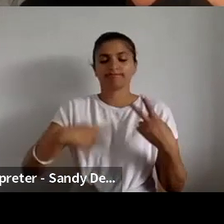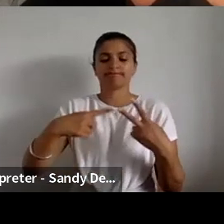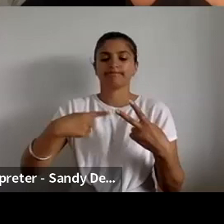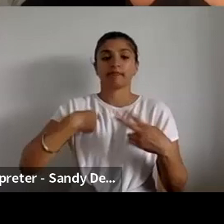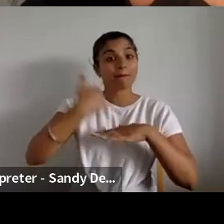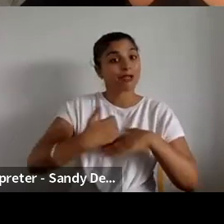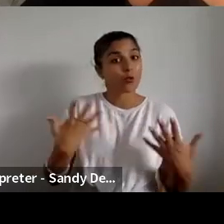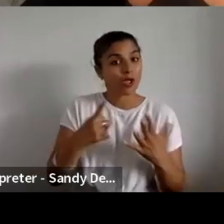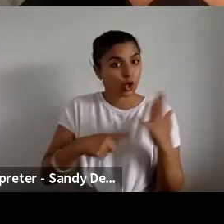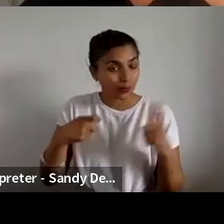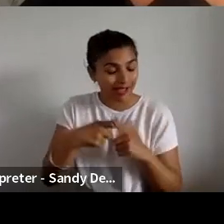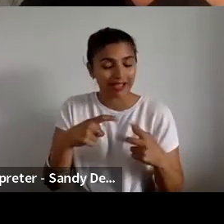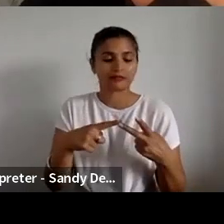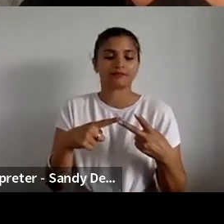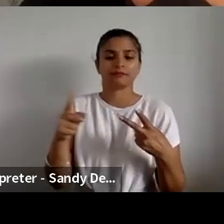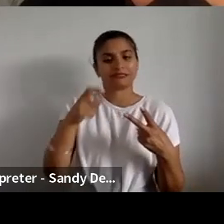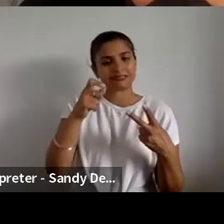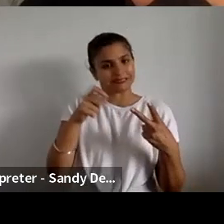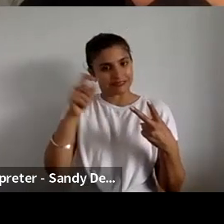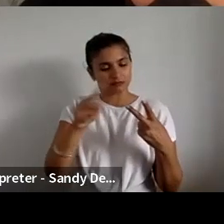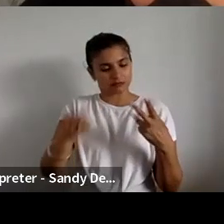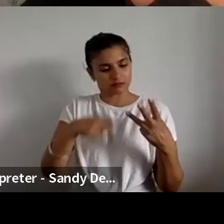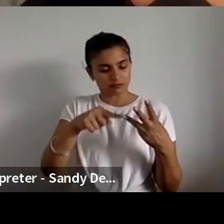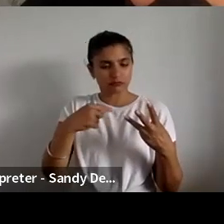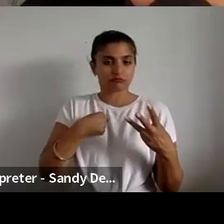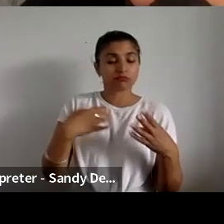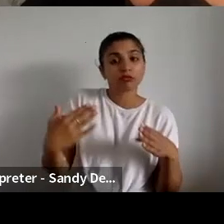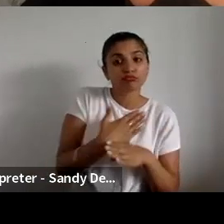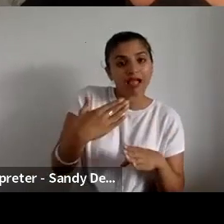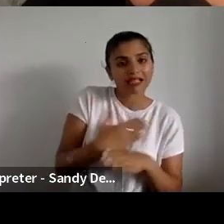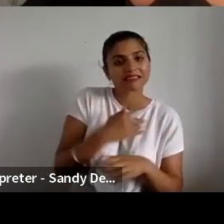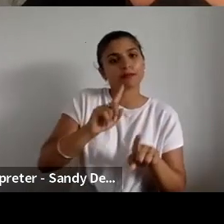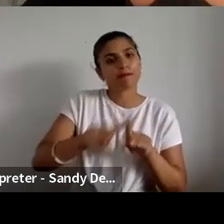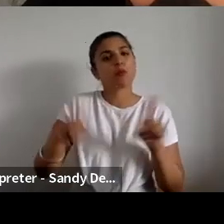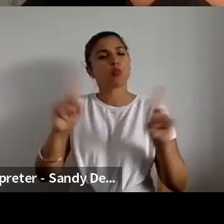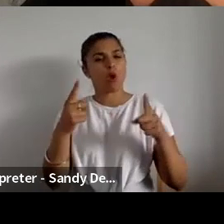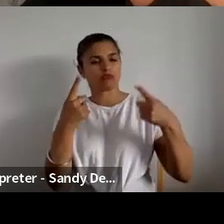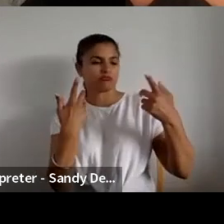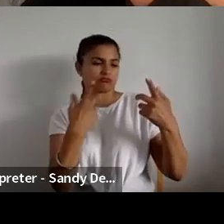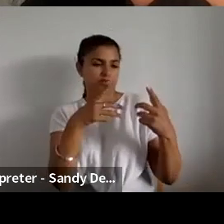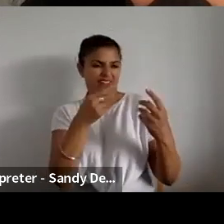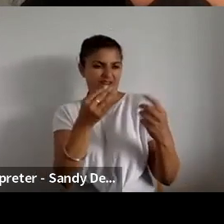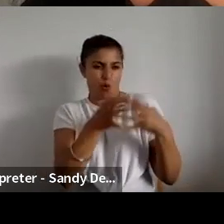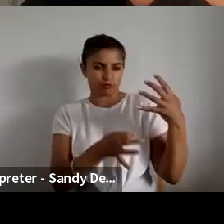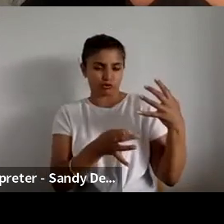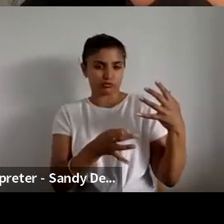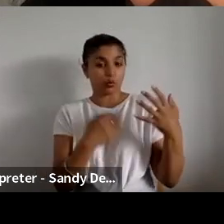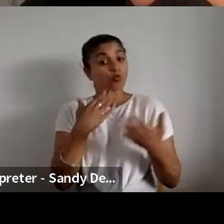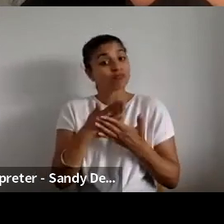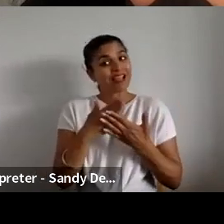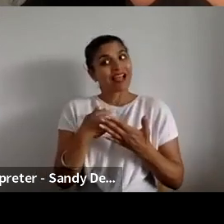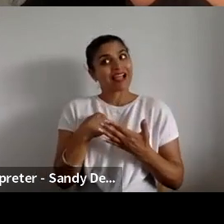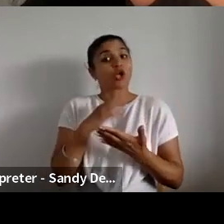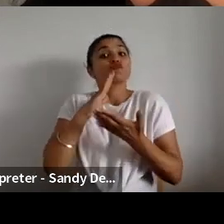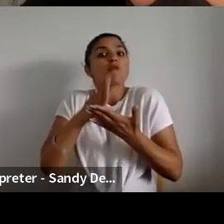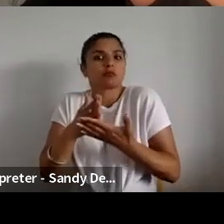My practice is predominantly one of XYZ. So we took that high trust approach. And